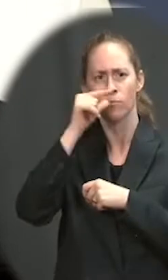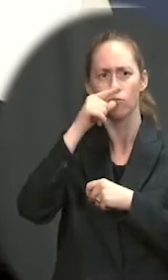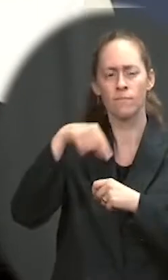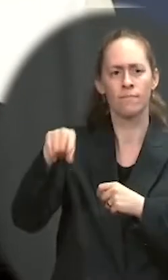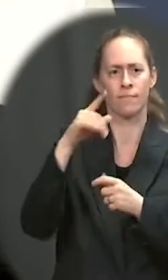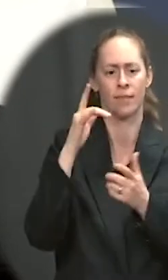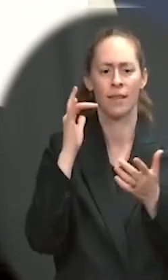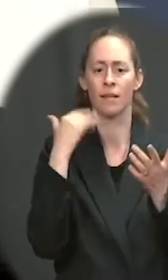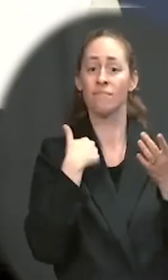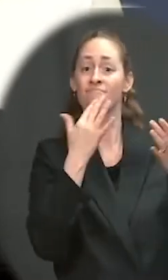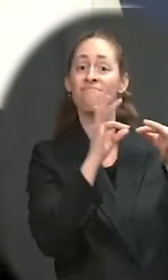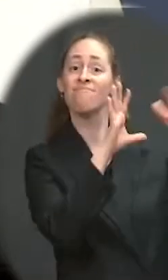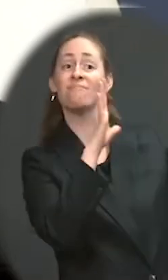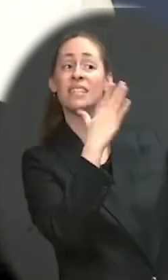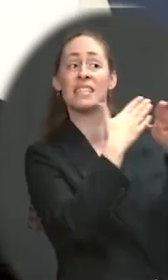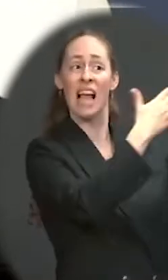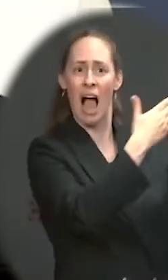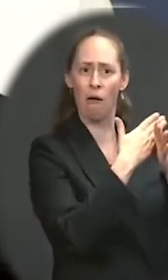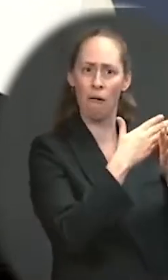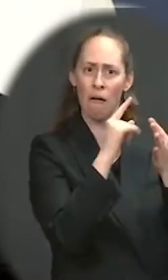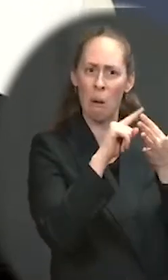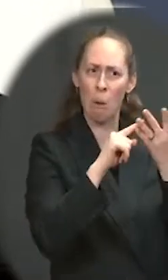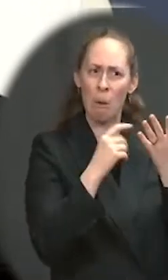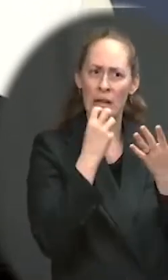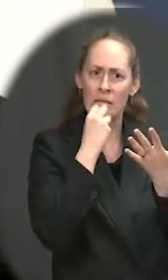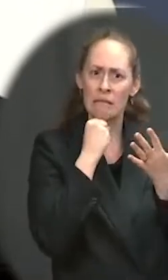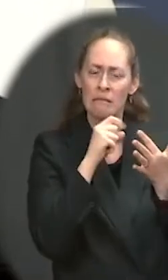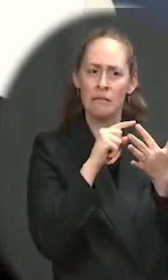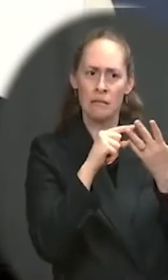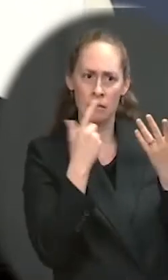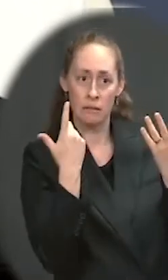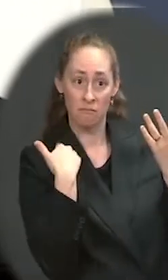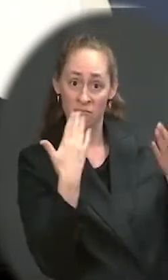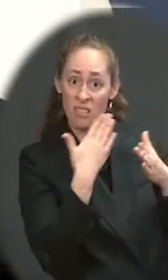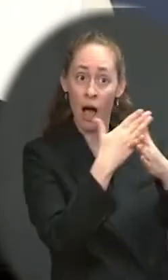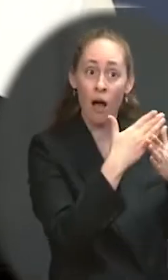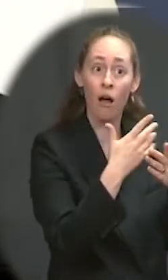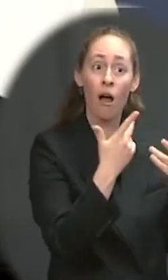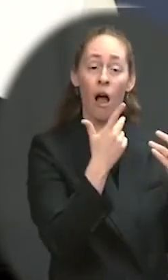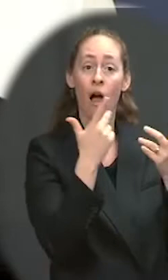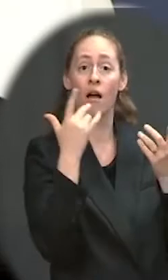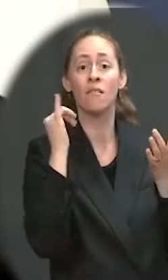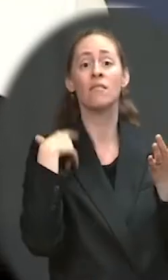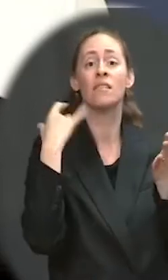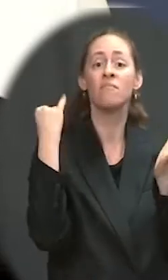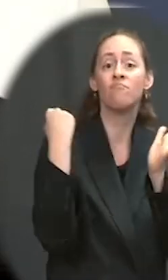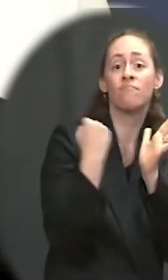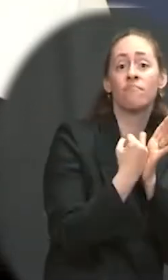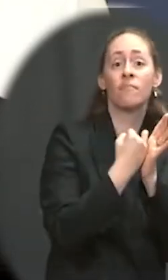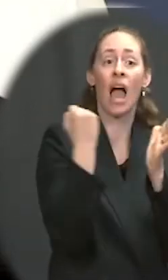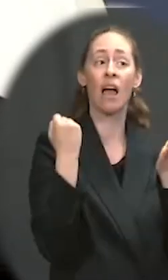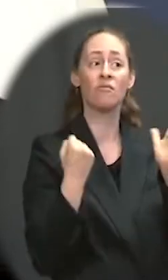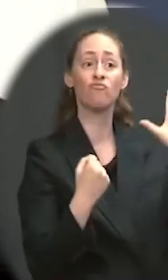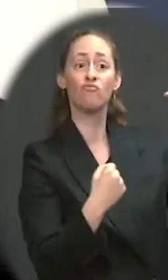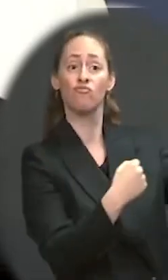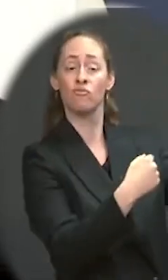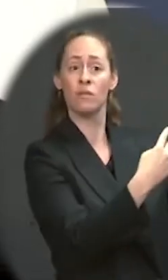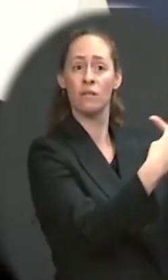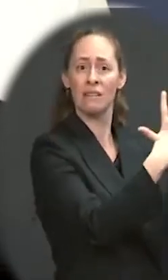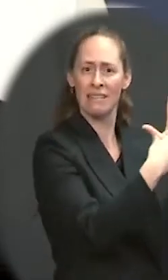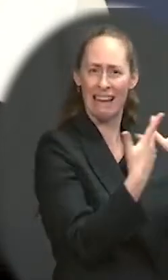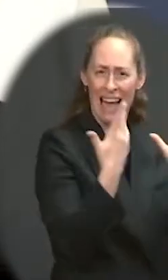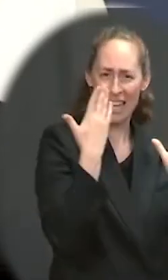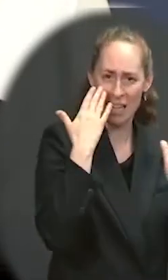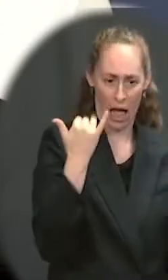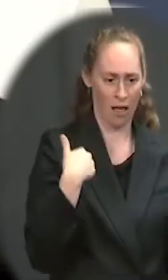a historic global pandemic, which requires a range of creative solutions, and we're looking at it through